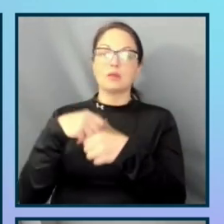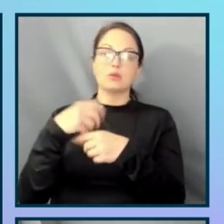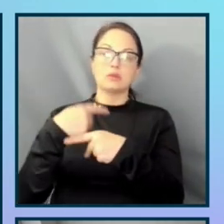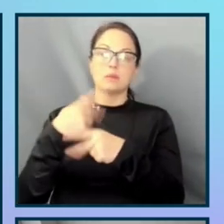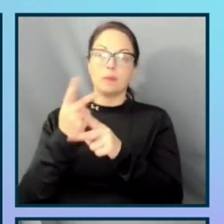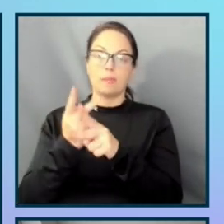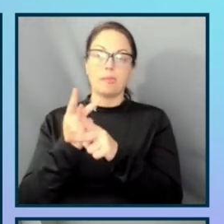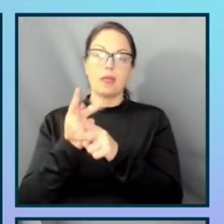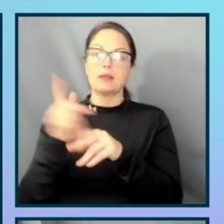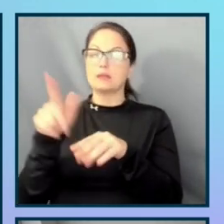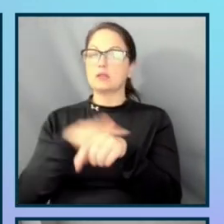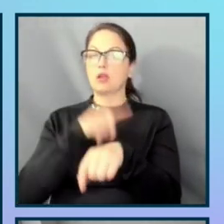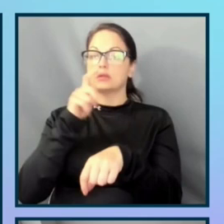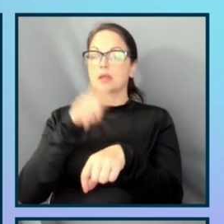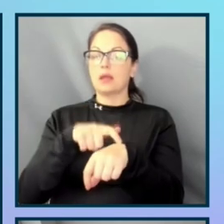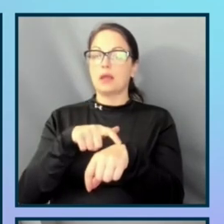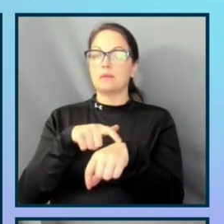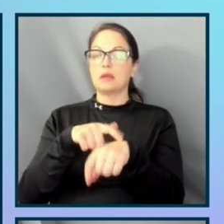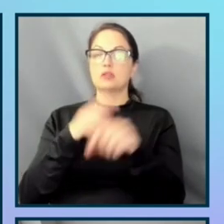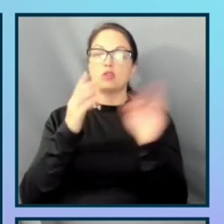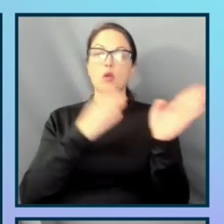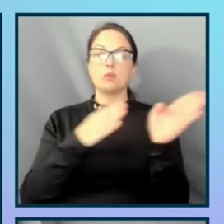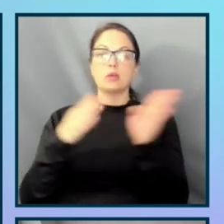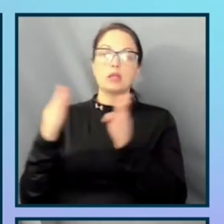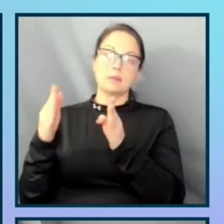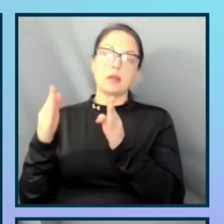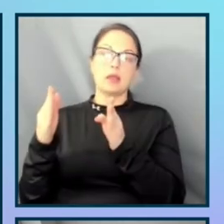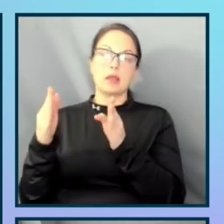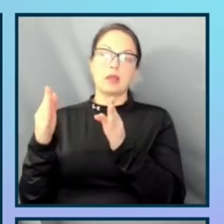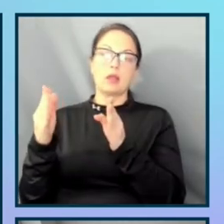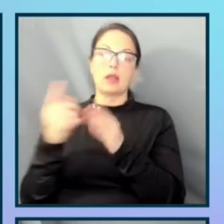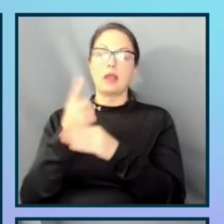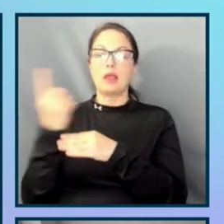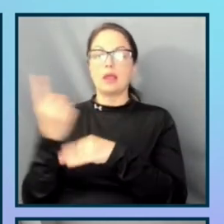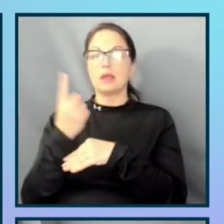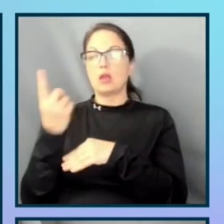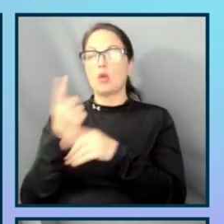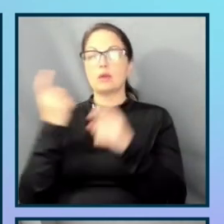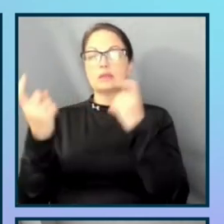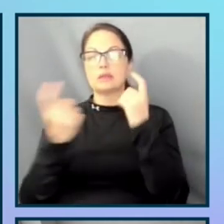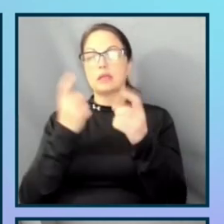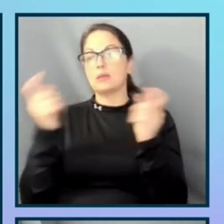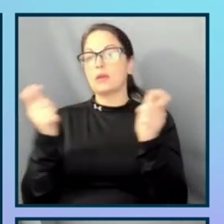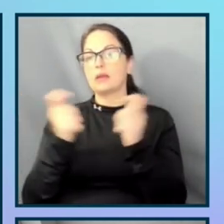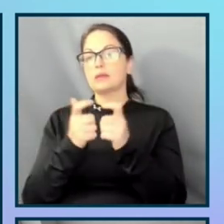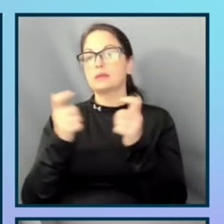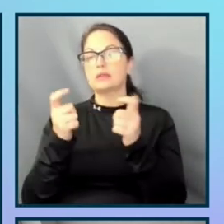really long time. So prepare for the long haul and always, always celebrate the small wins.